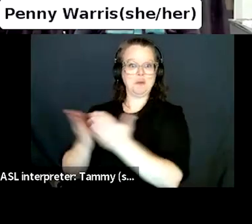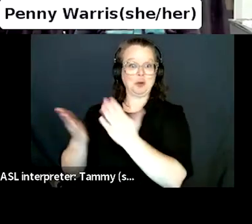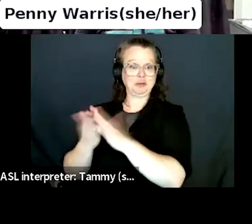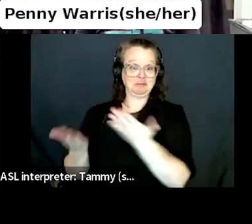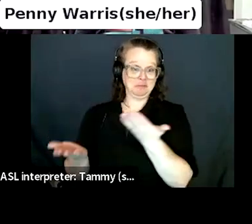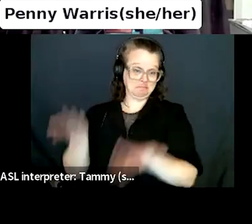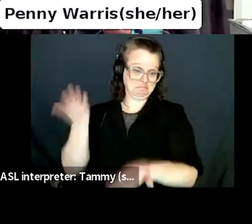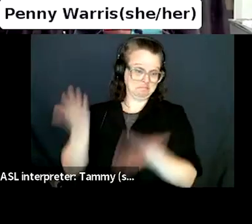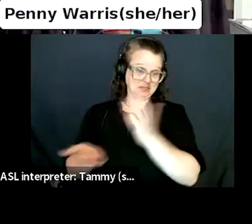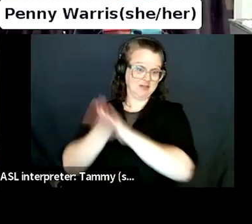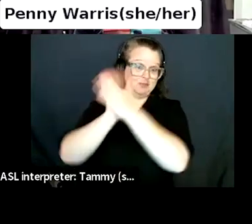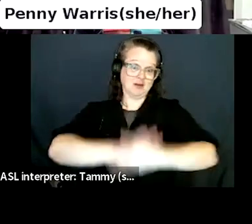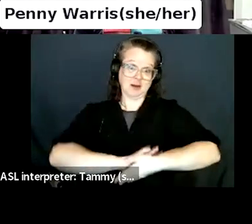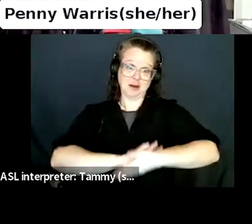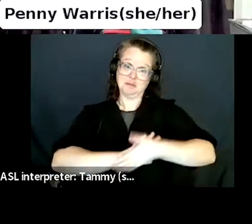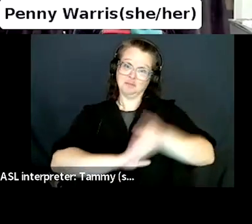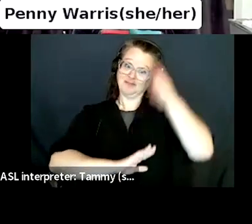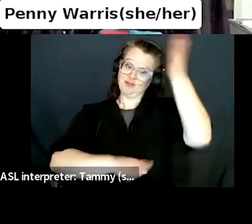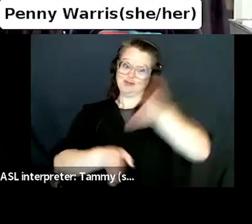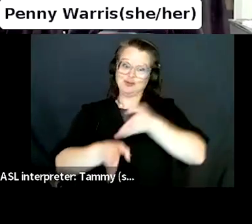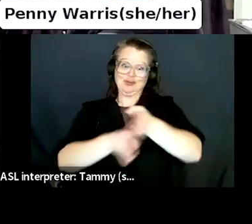Oh, goodness. Uh,